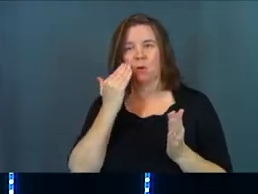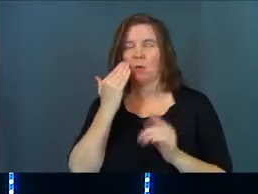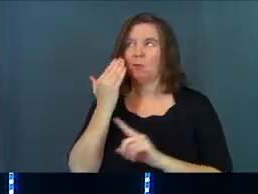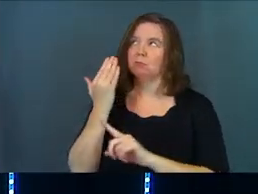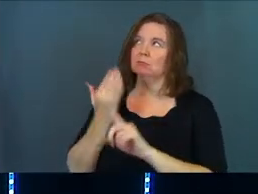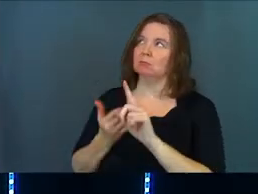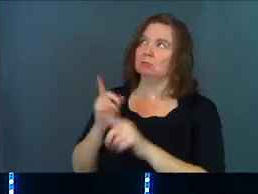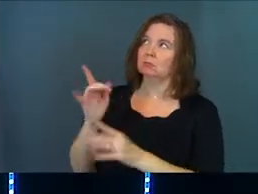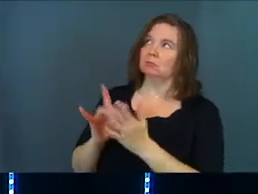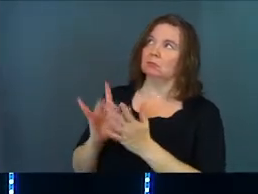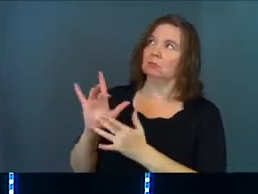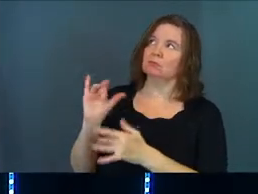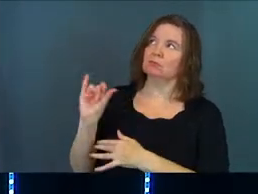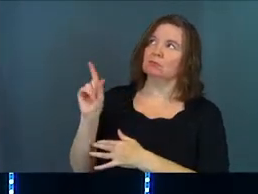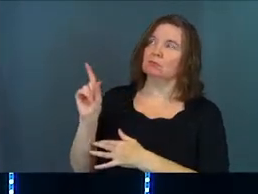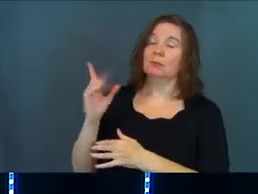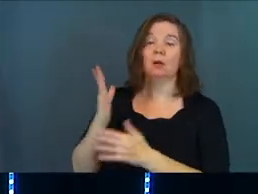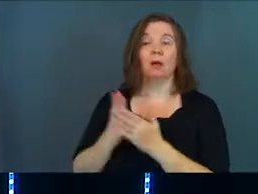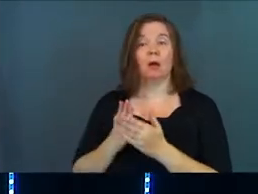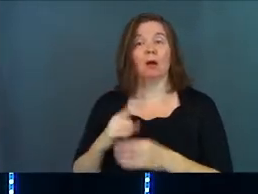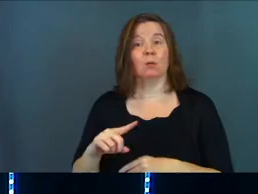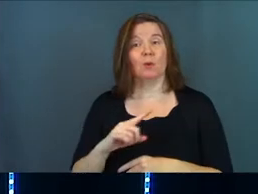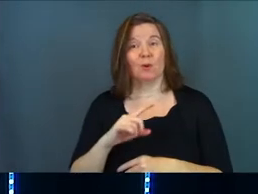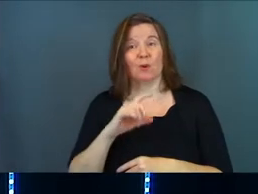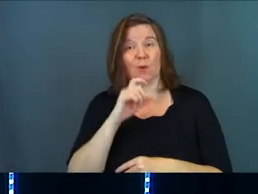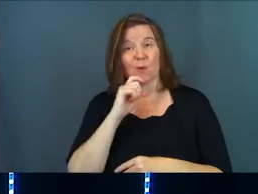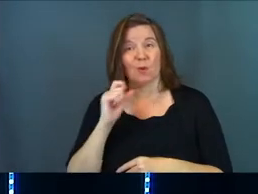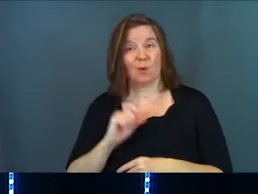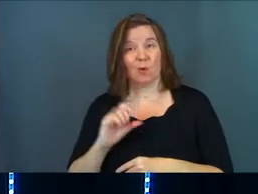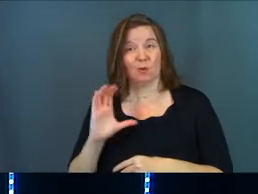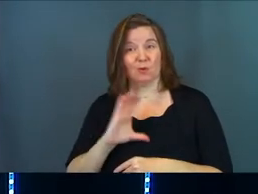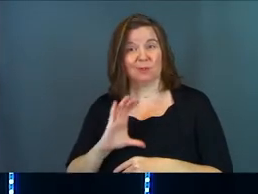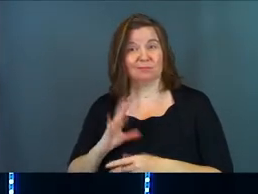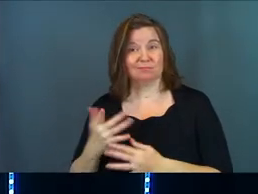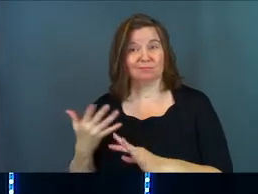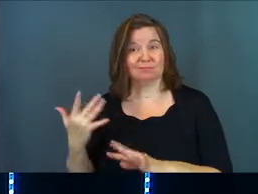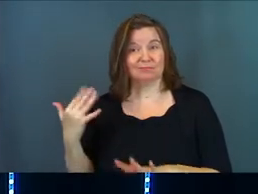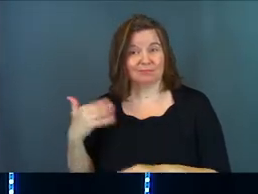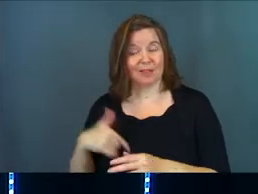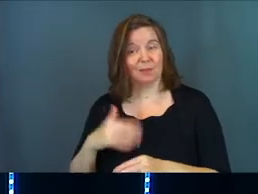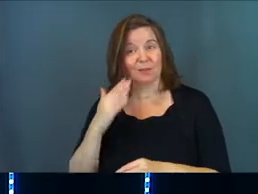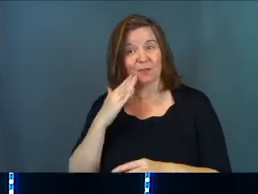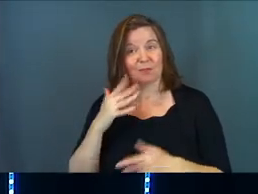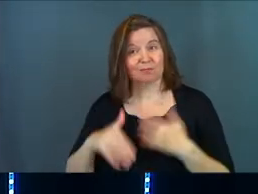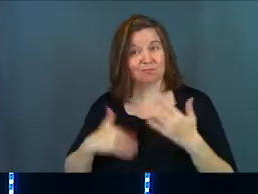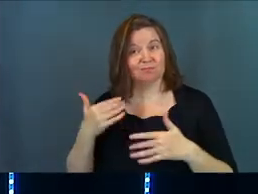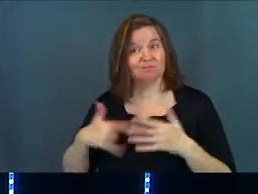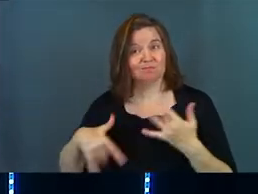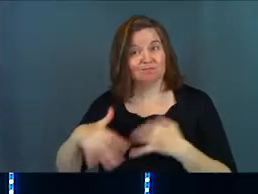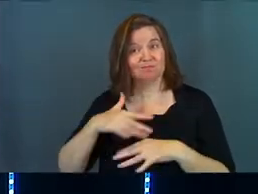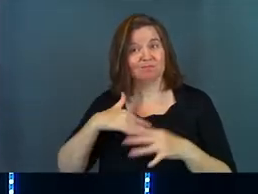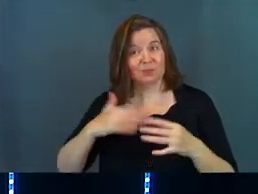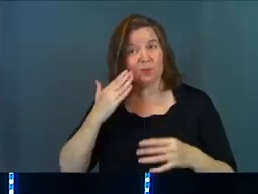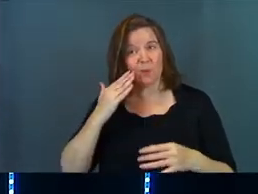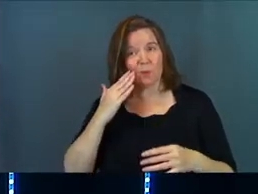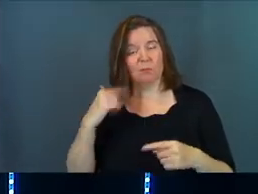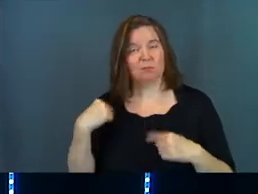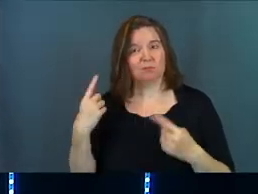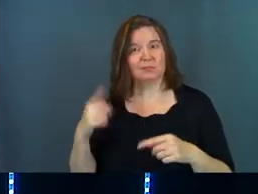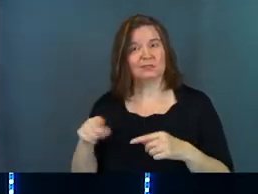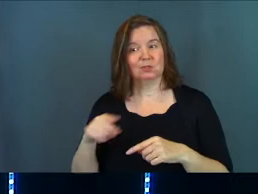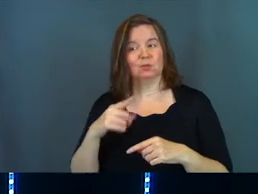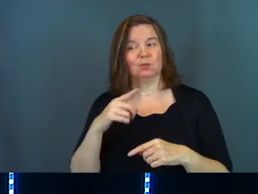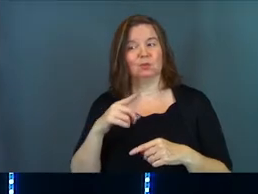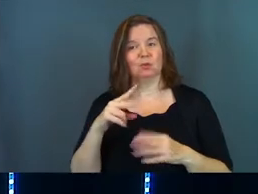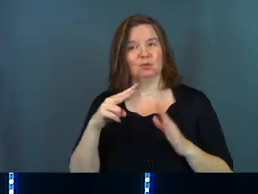Jesus. And some of you guys are old Christians. Some of you guys have been around a while, and it's been a while